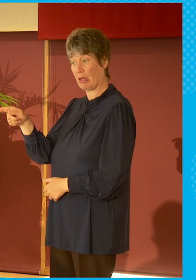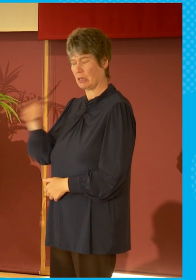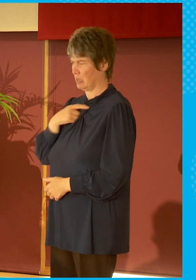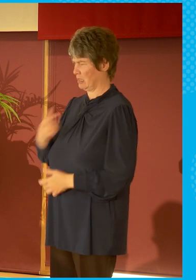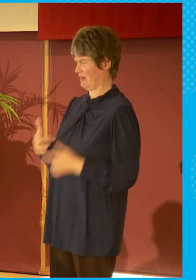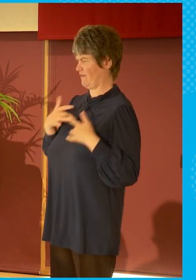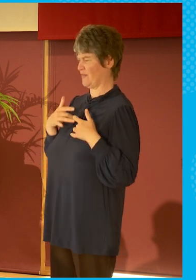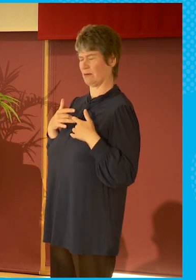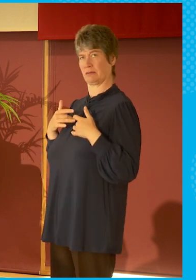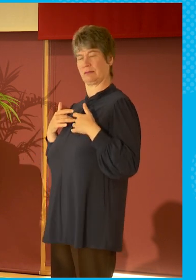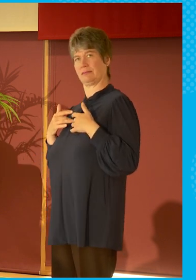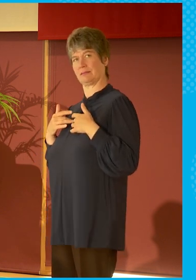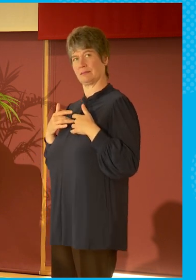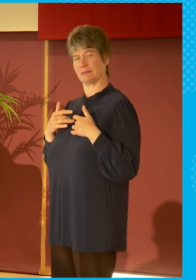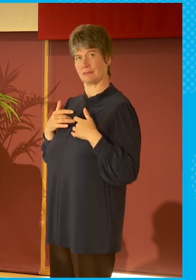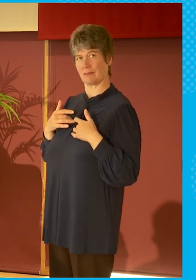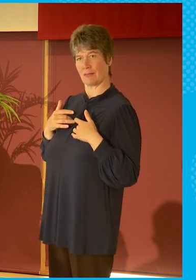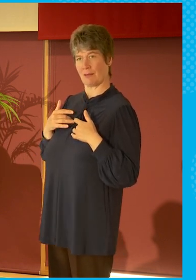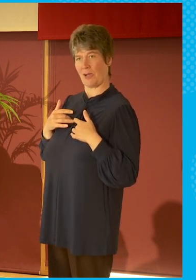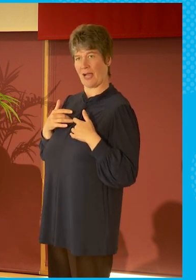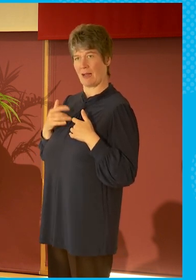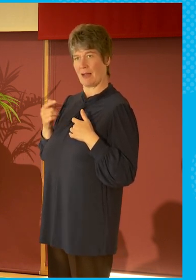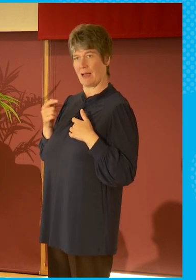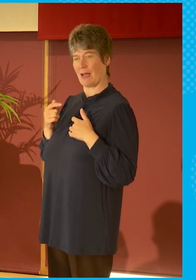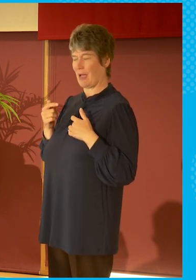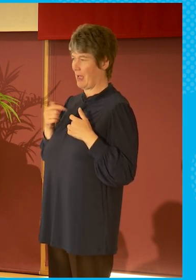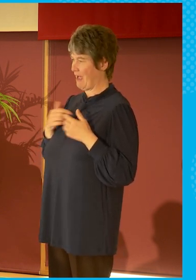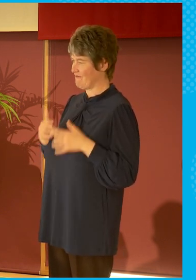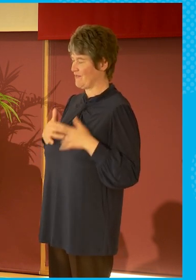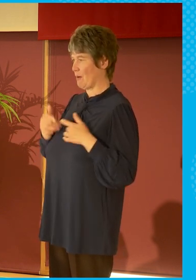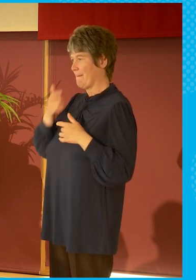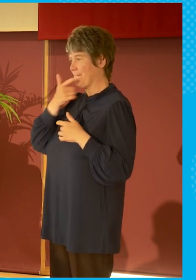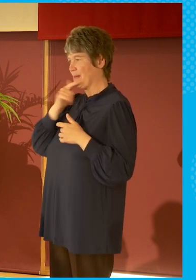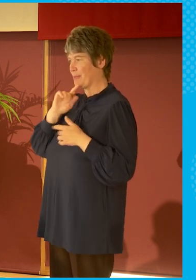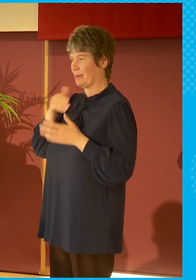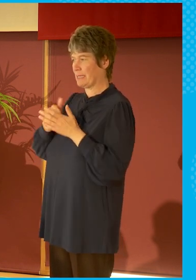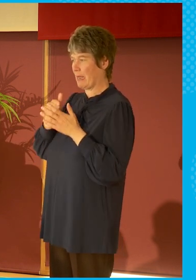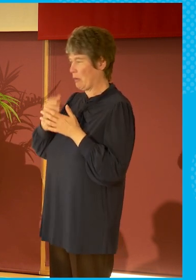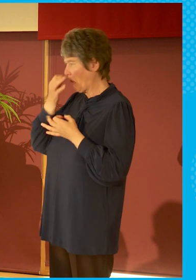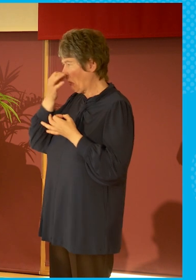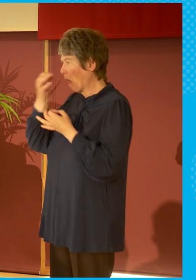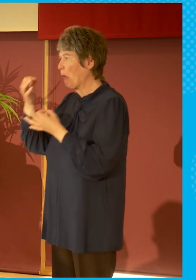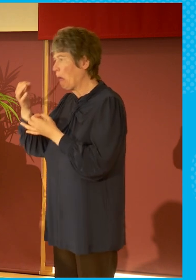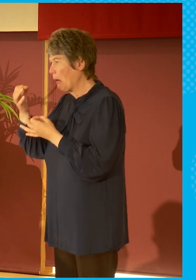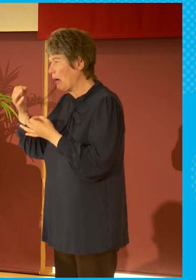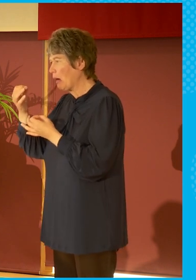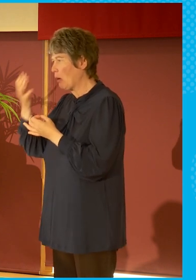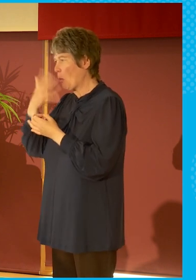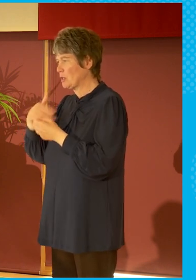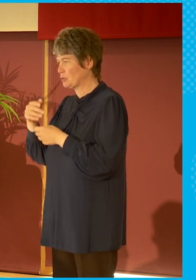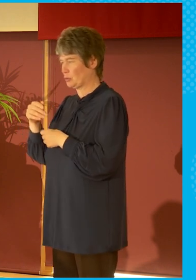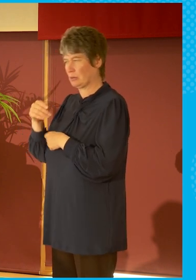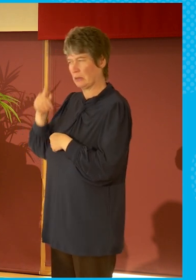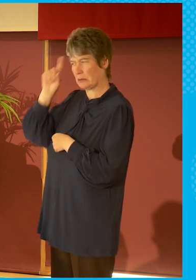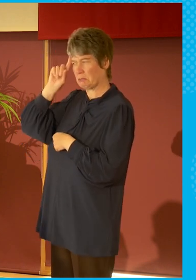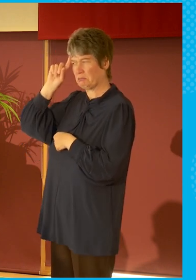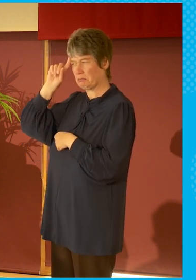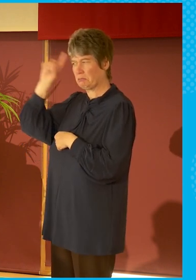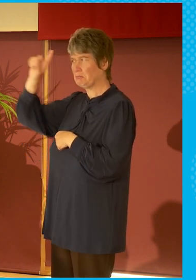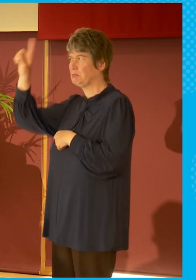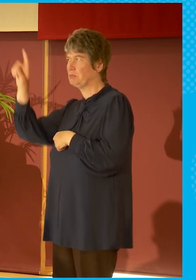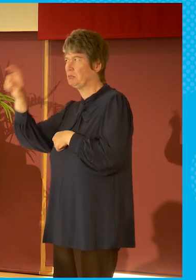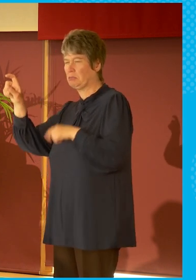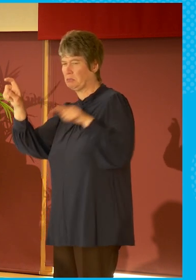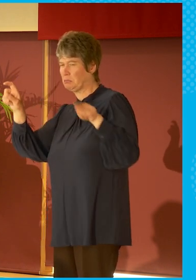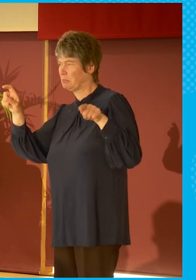it somehow is leading to people to question much more the mainstream. Now, some of that's good. I think that that's